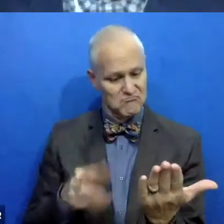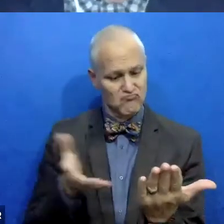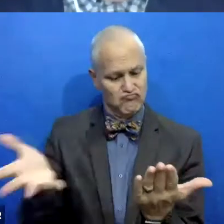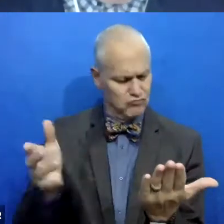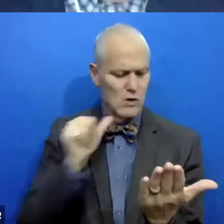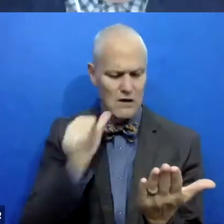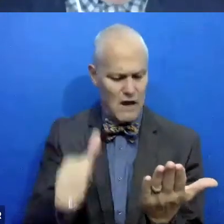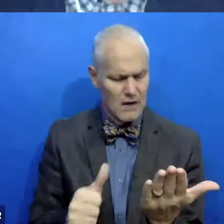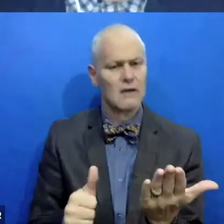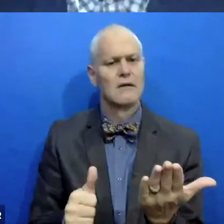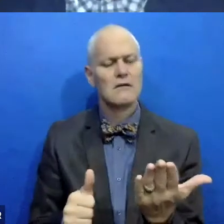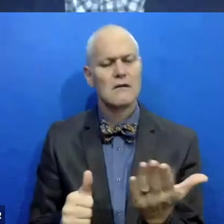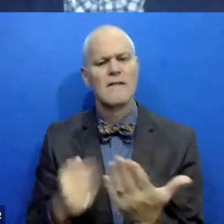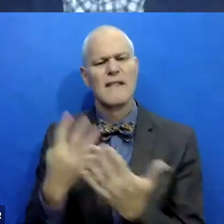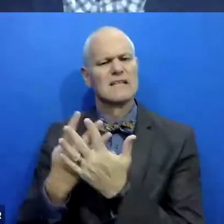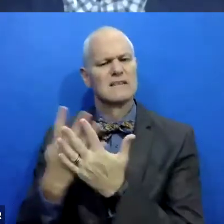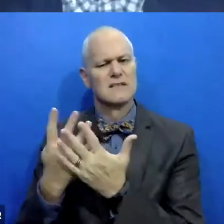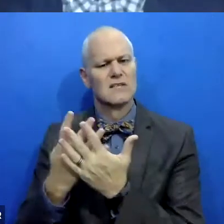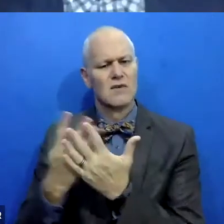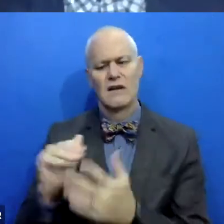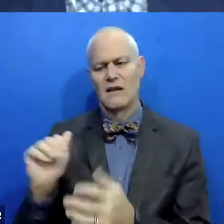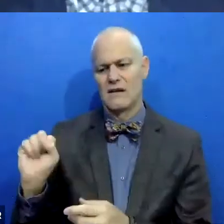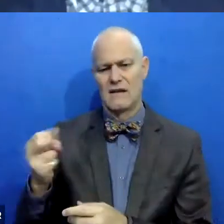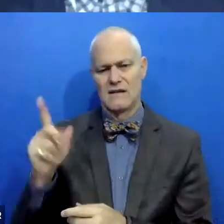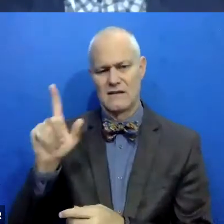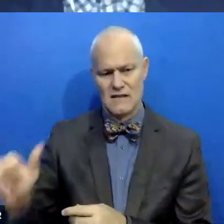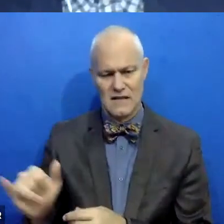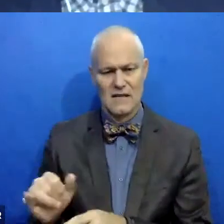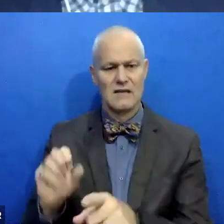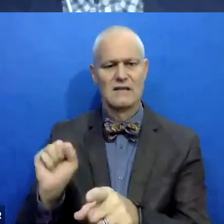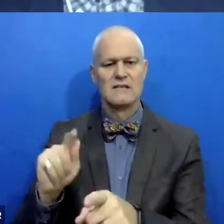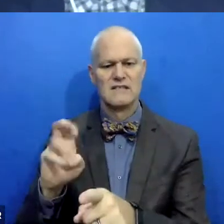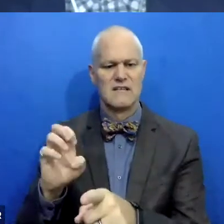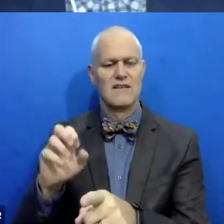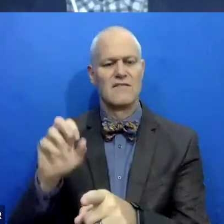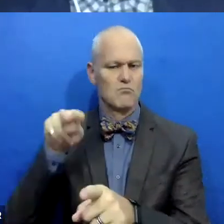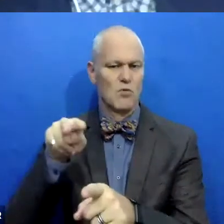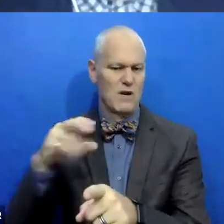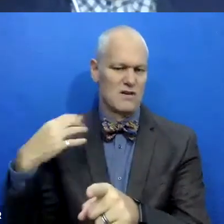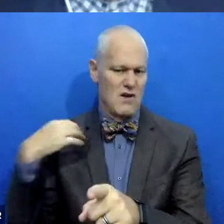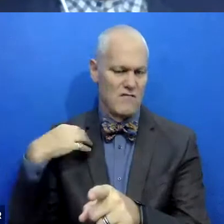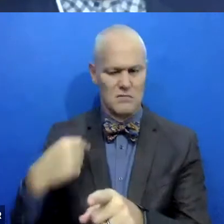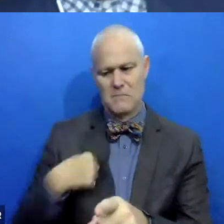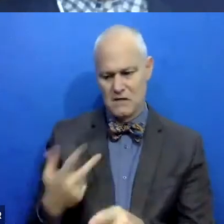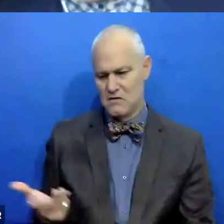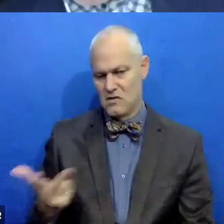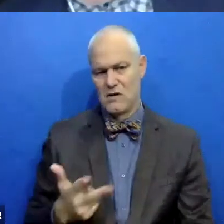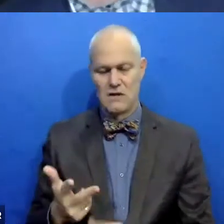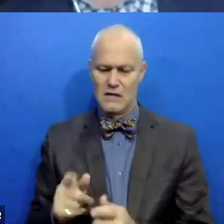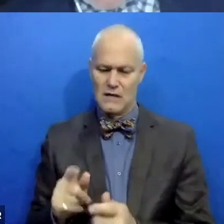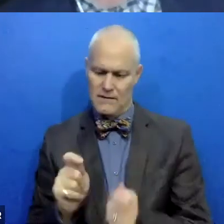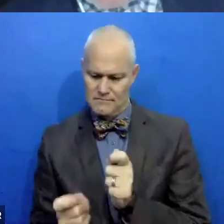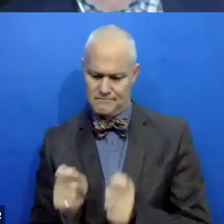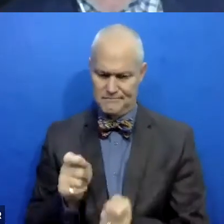the screening conversations are among Ashley, Steve, the probation officer and me. Um, we're constantly tinkering with those,